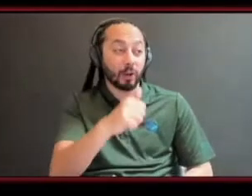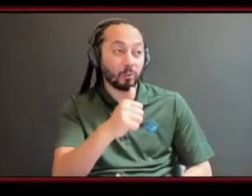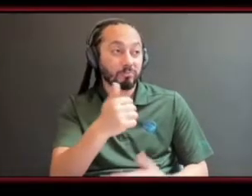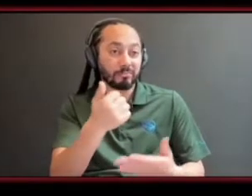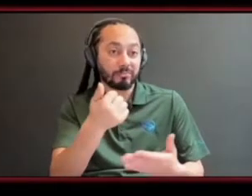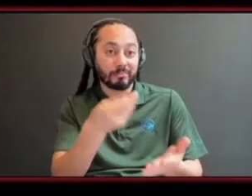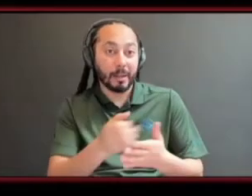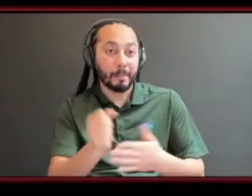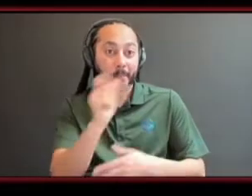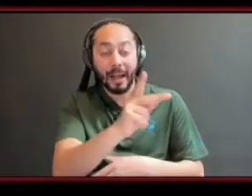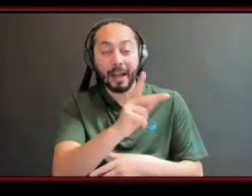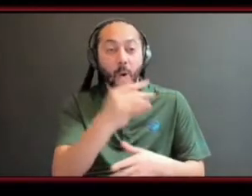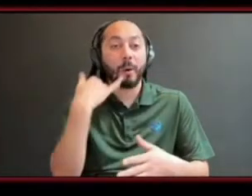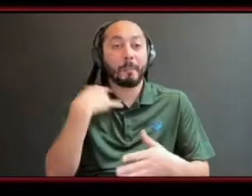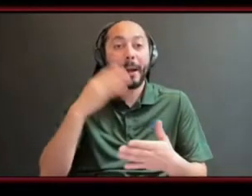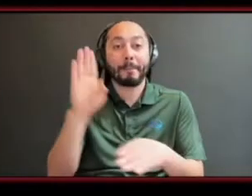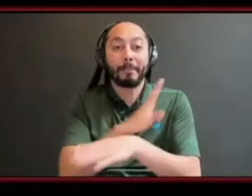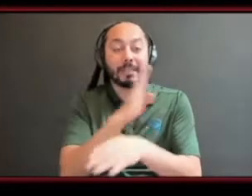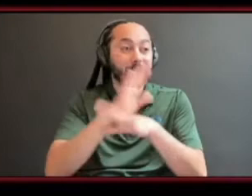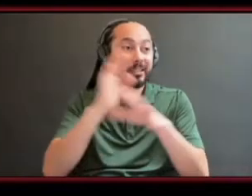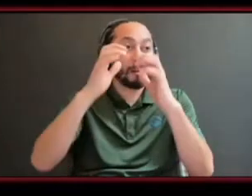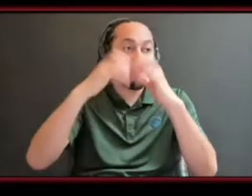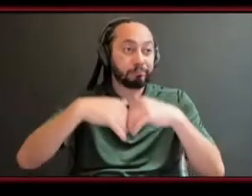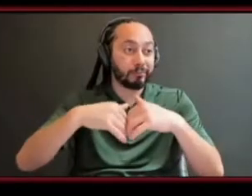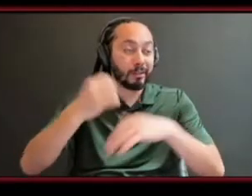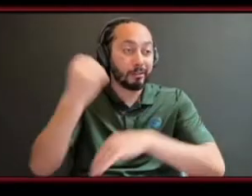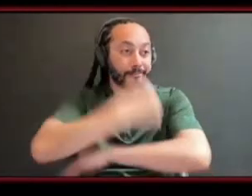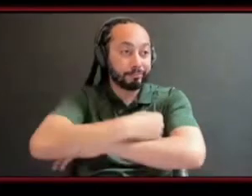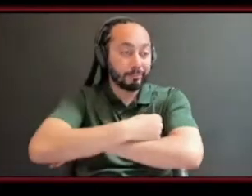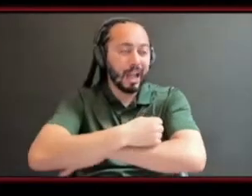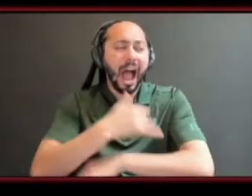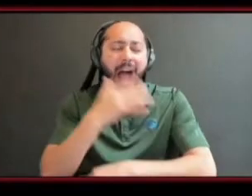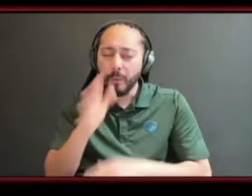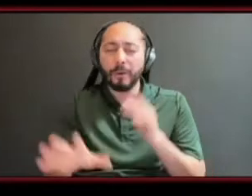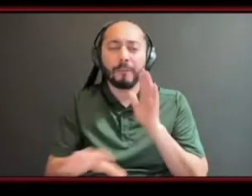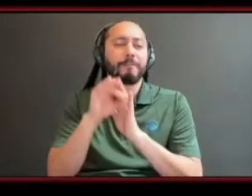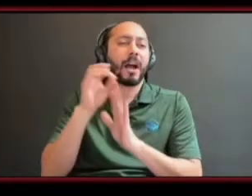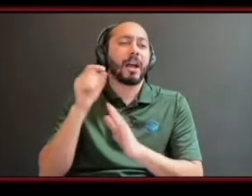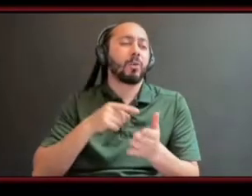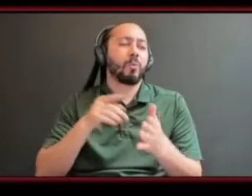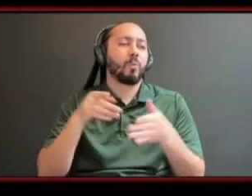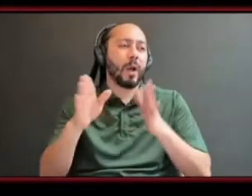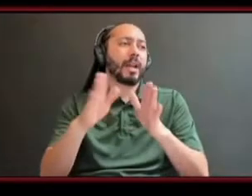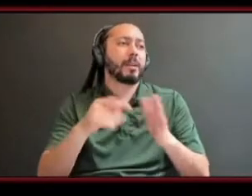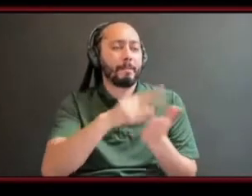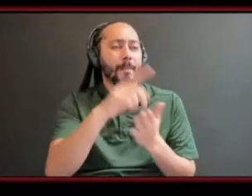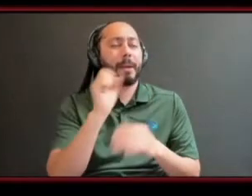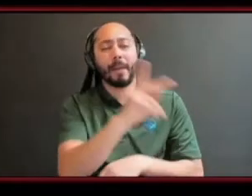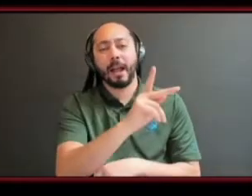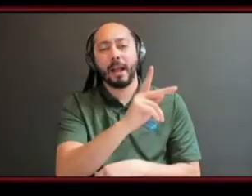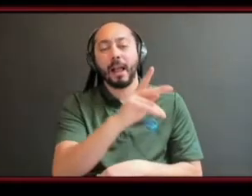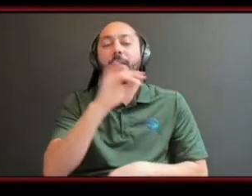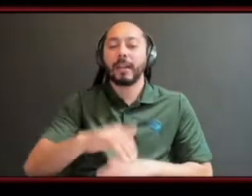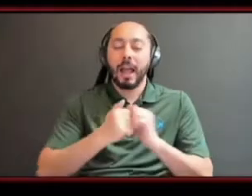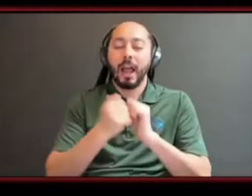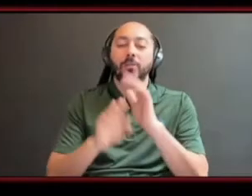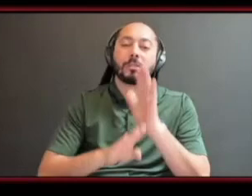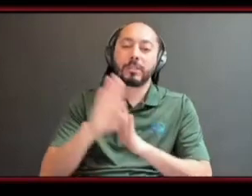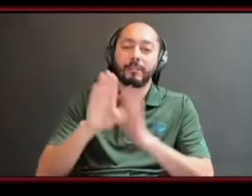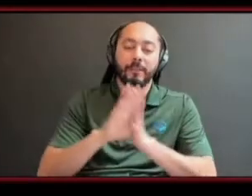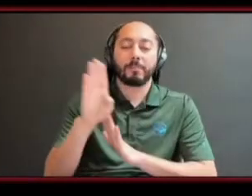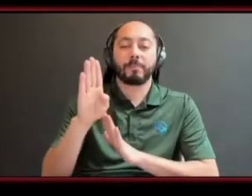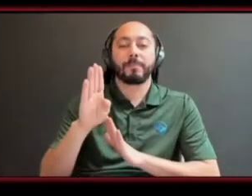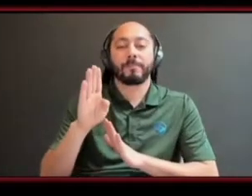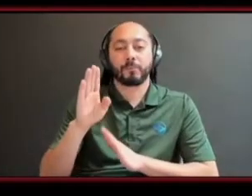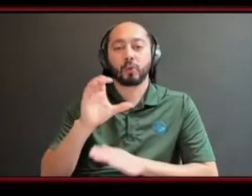say my business doesn't work i'll find a way to pay you back and i find that's the thing of like building credit within your community like facial credit and having